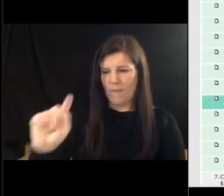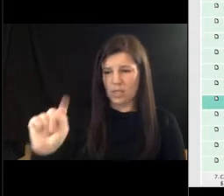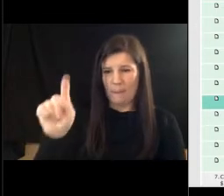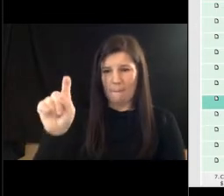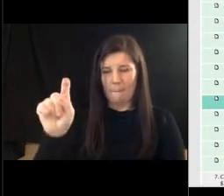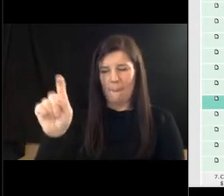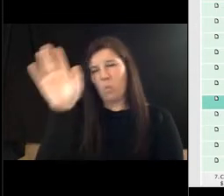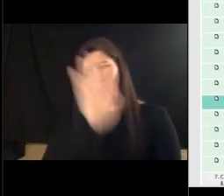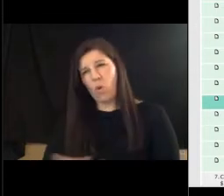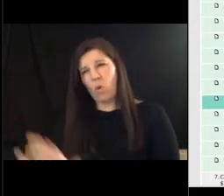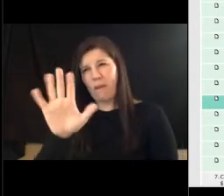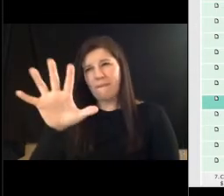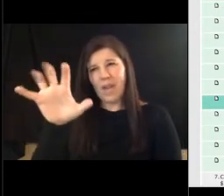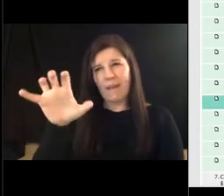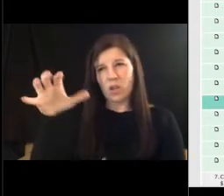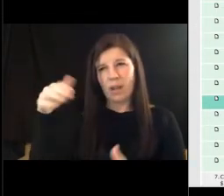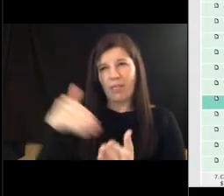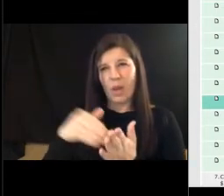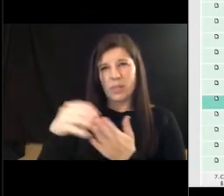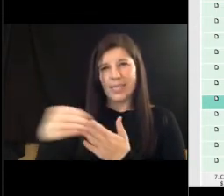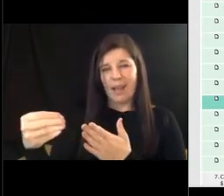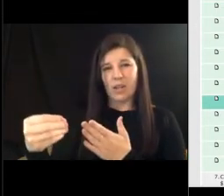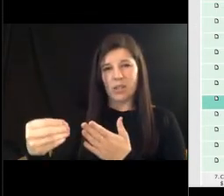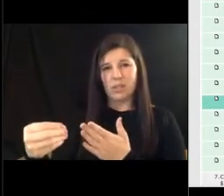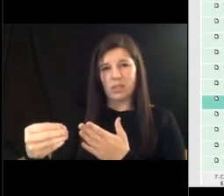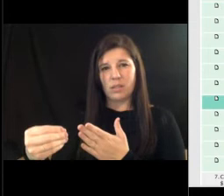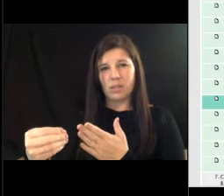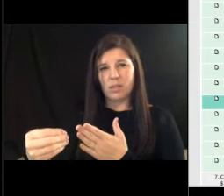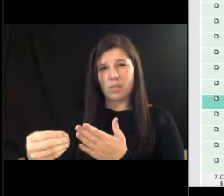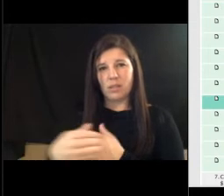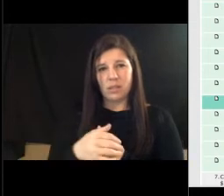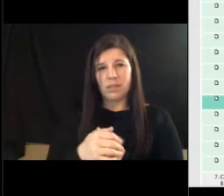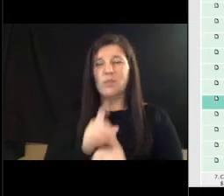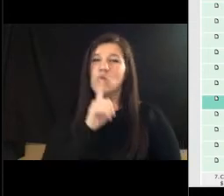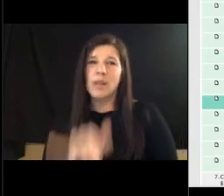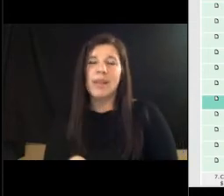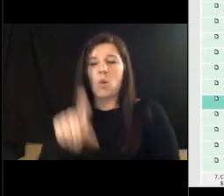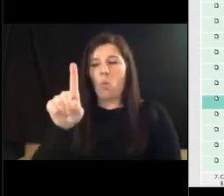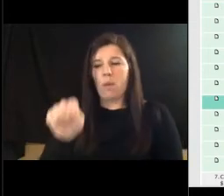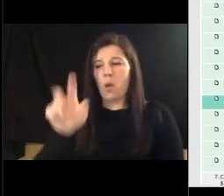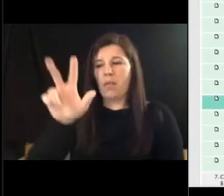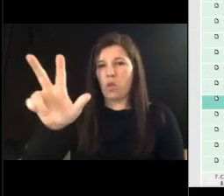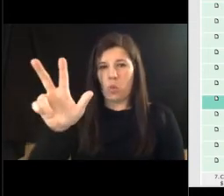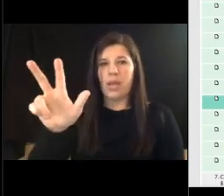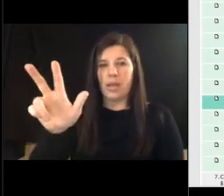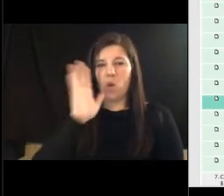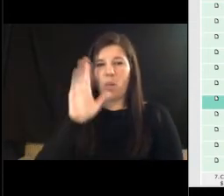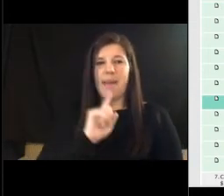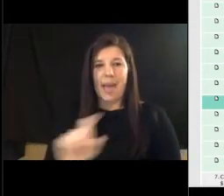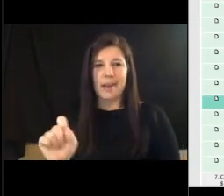000 as a maximum okay in the budget for the first really 1.3 that we're actually recovering